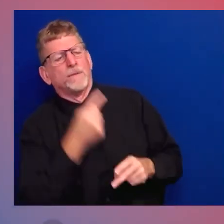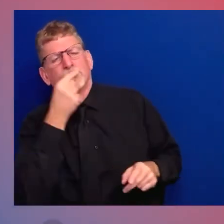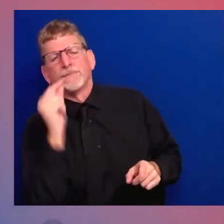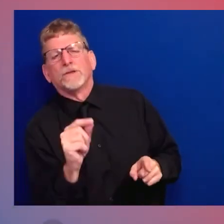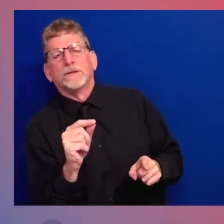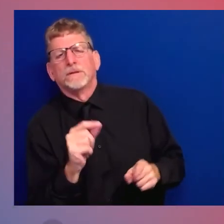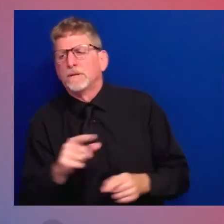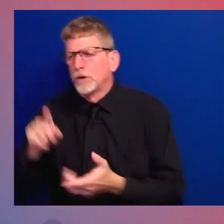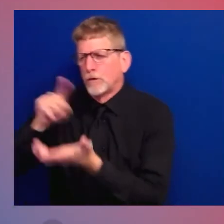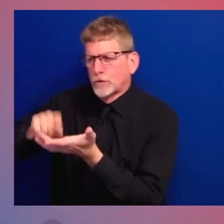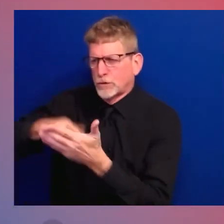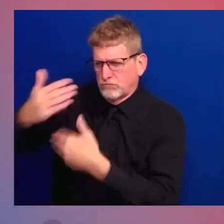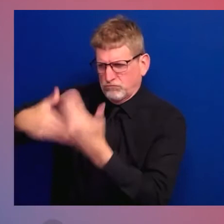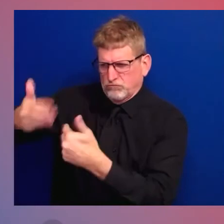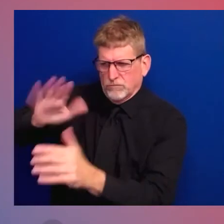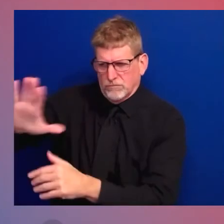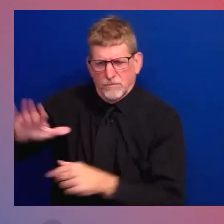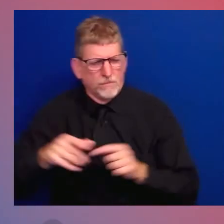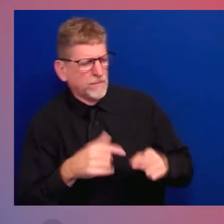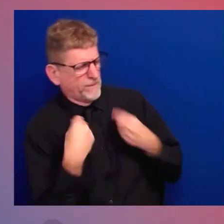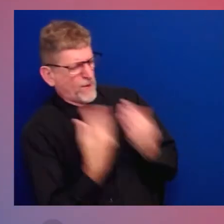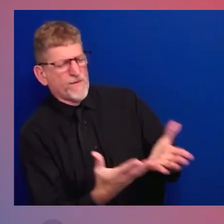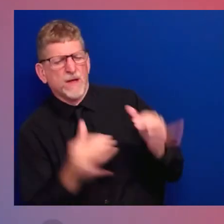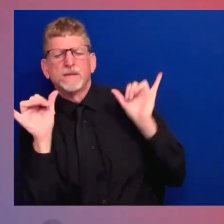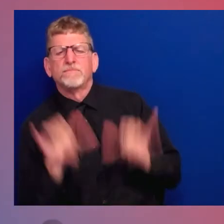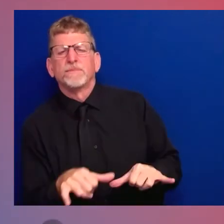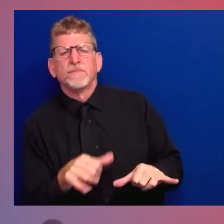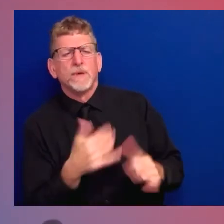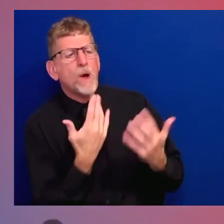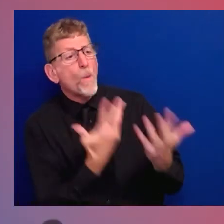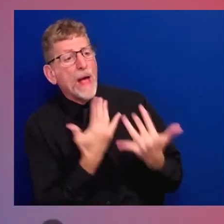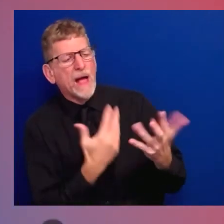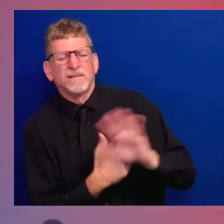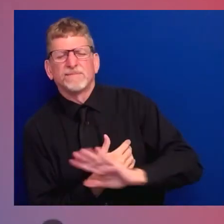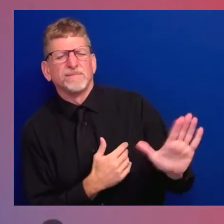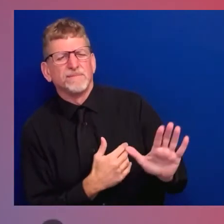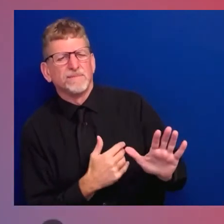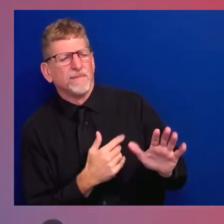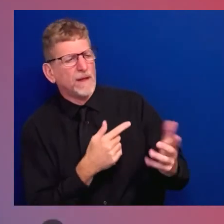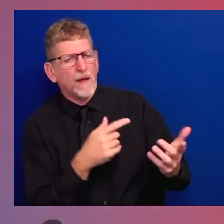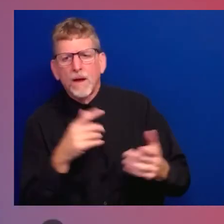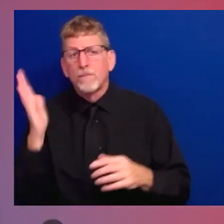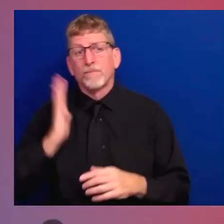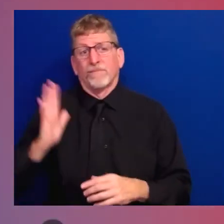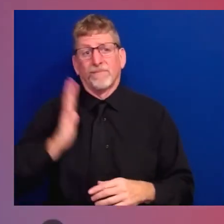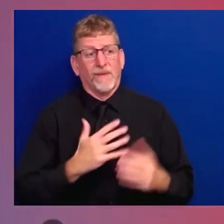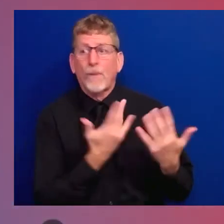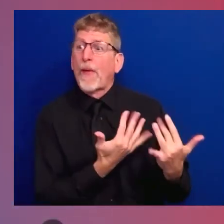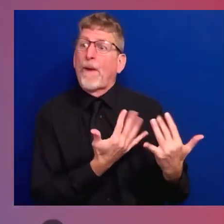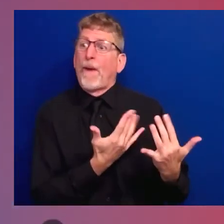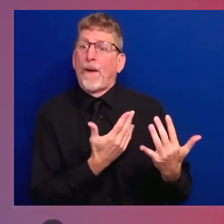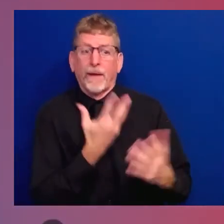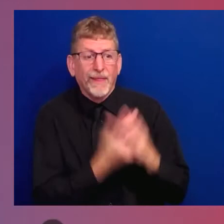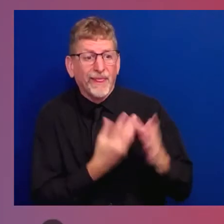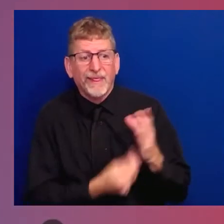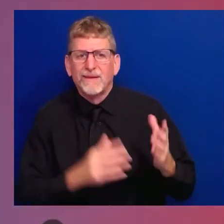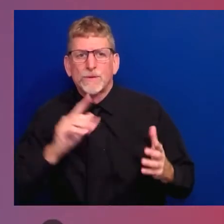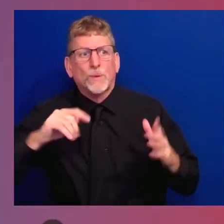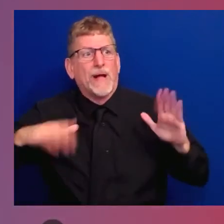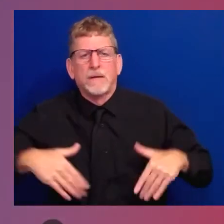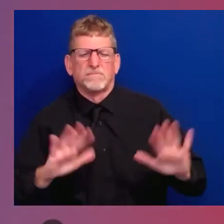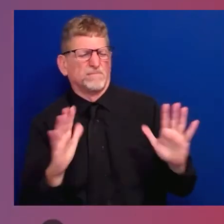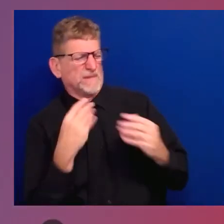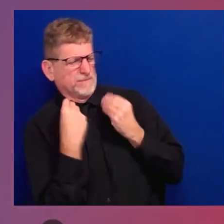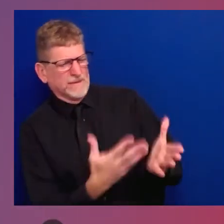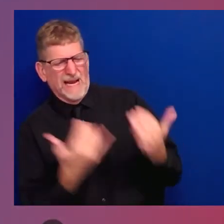So I directed the VA to move quickly to review more of the cancers and provide